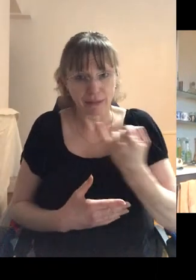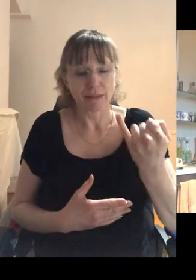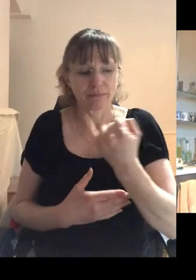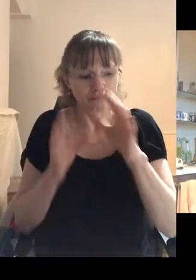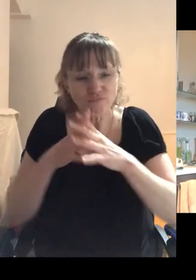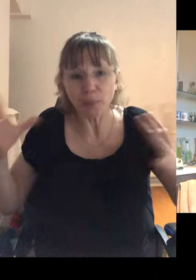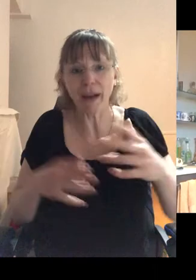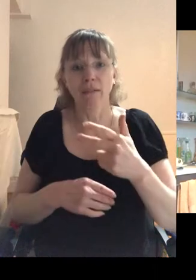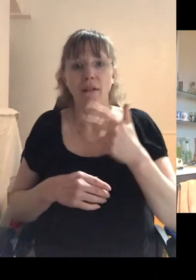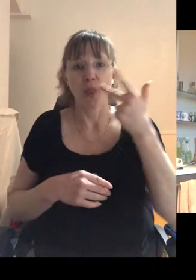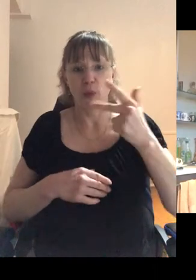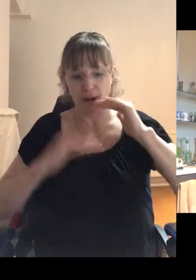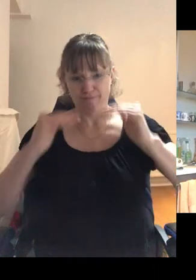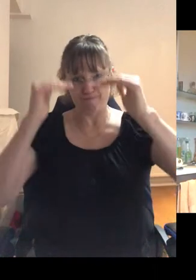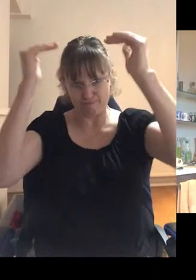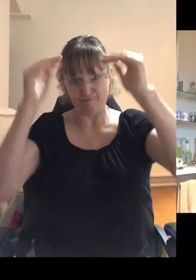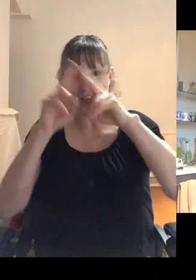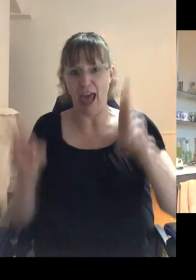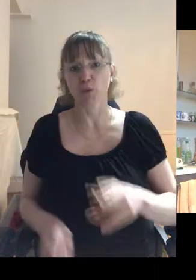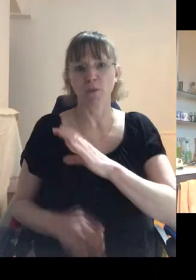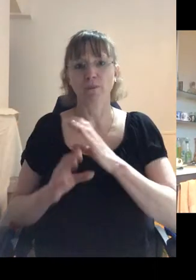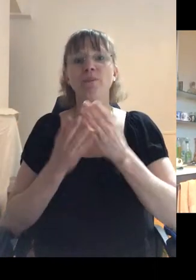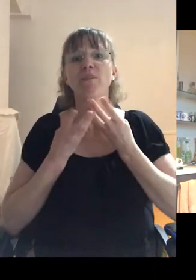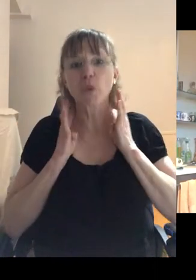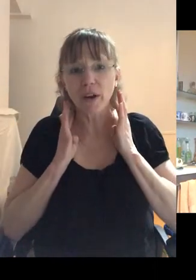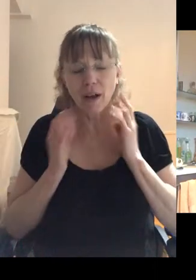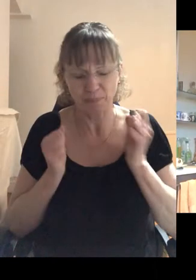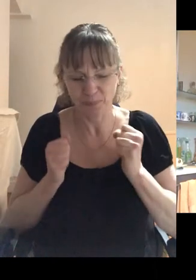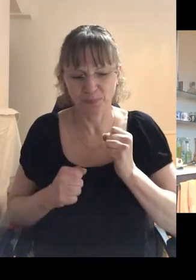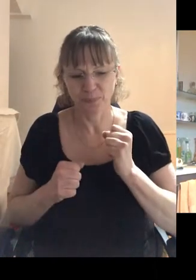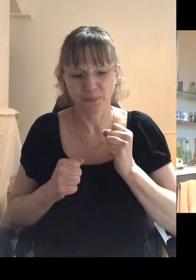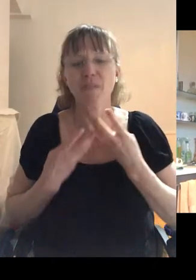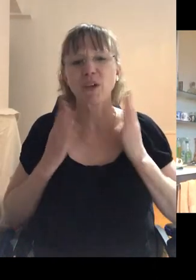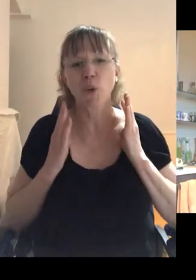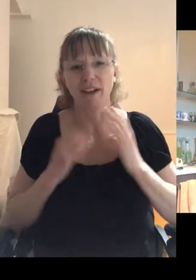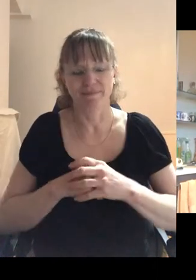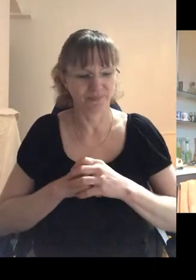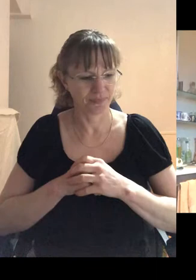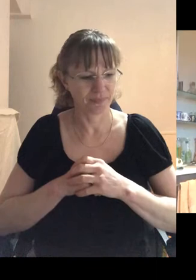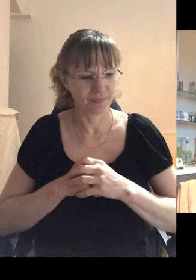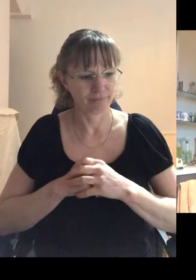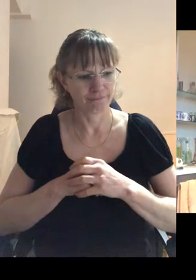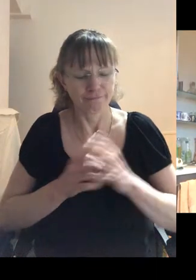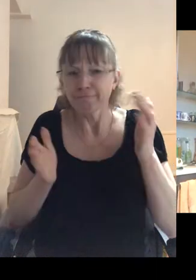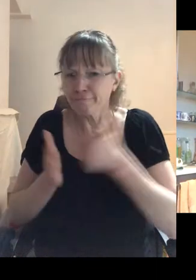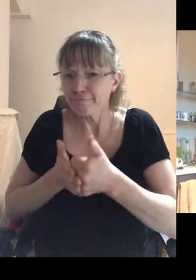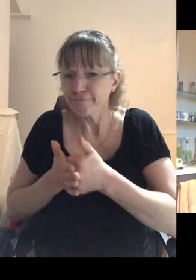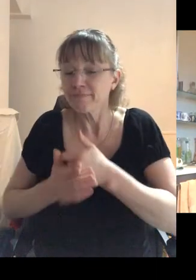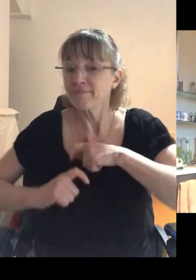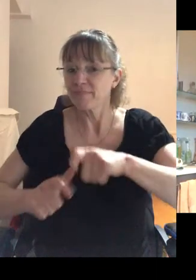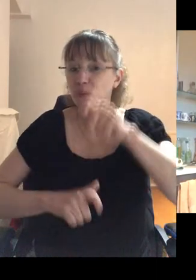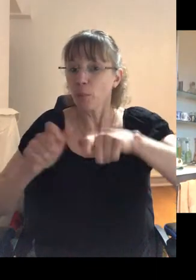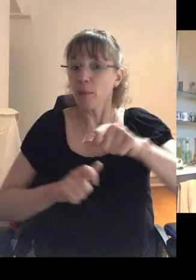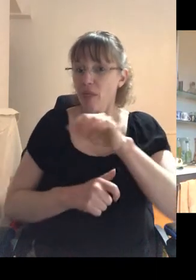in a big three story Victorian house, uh, and we three huge parties, uh, regularly. Um, and there are still people on